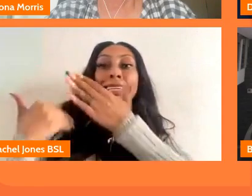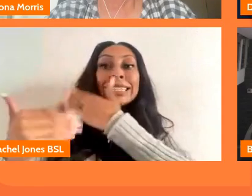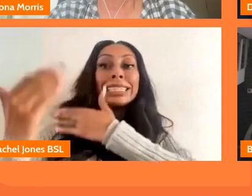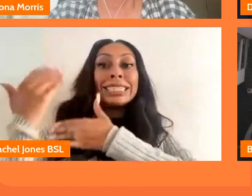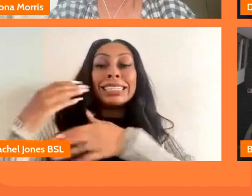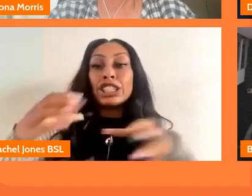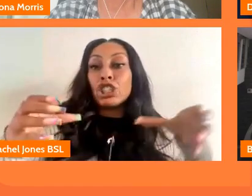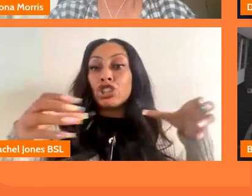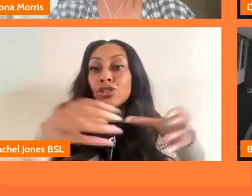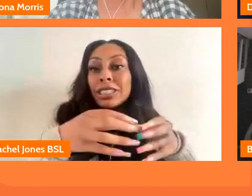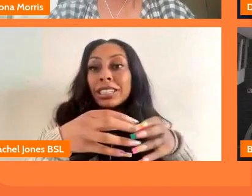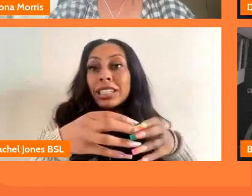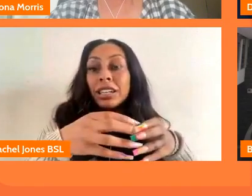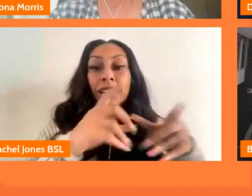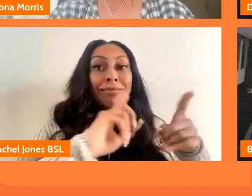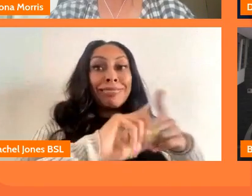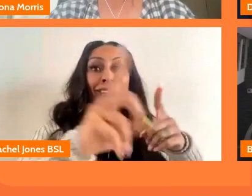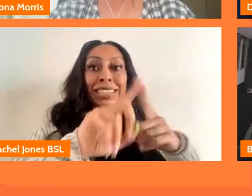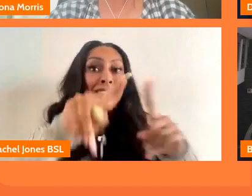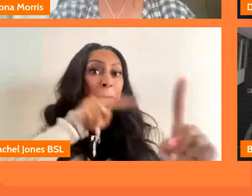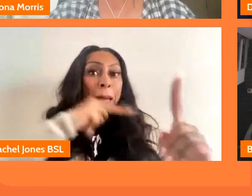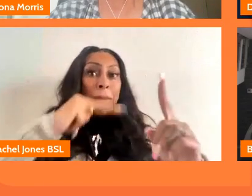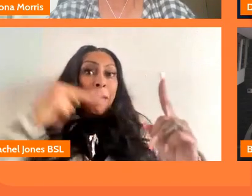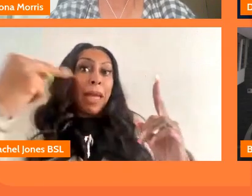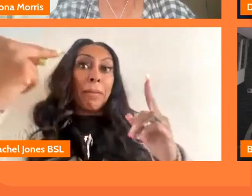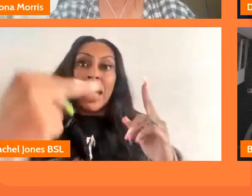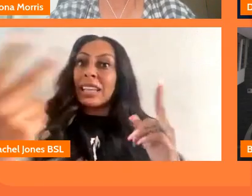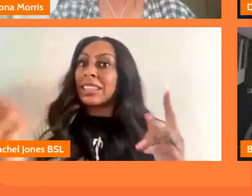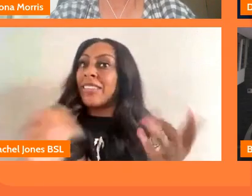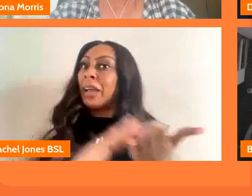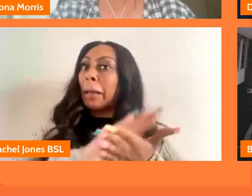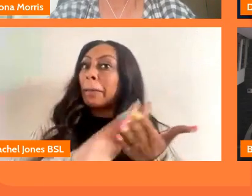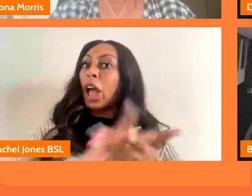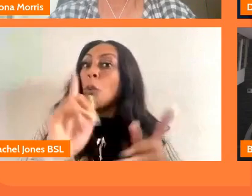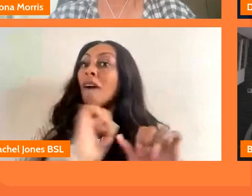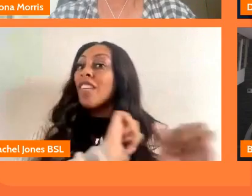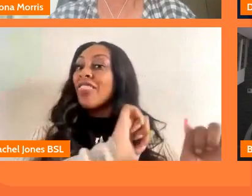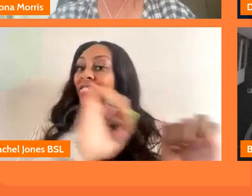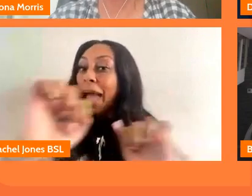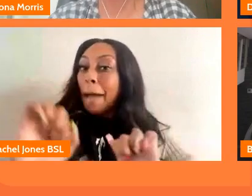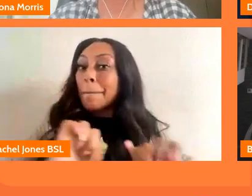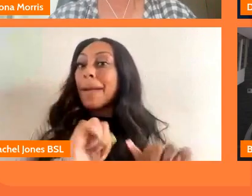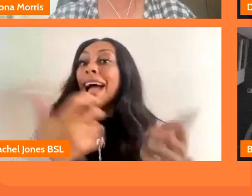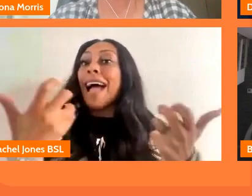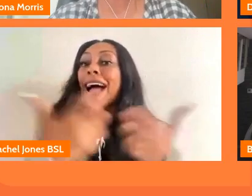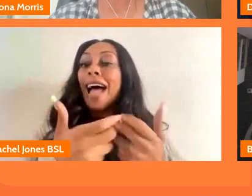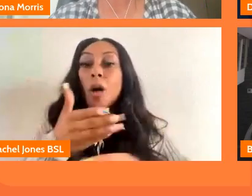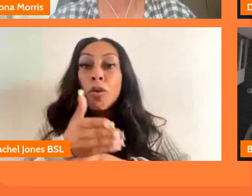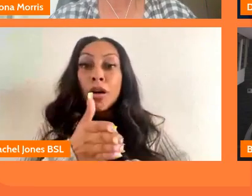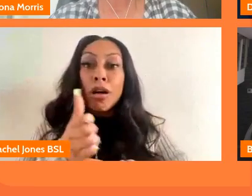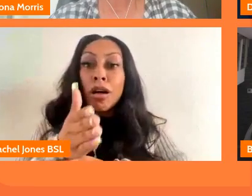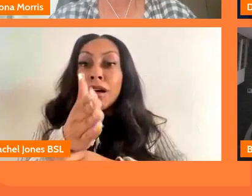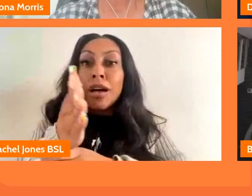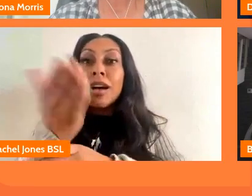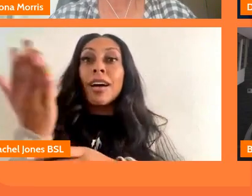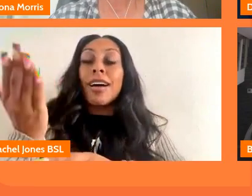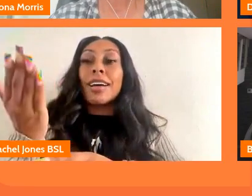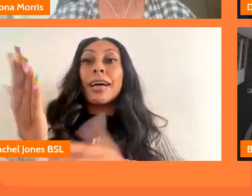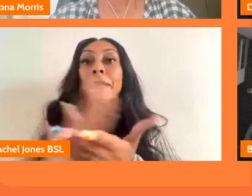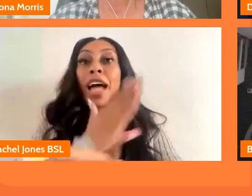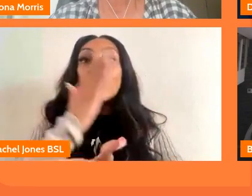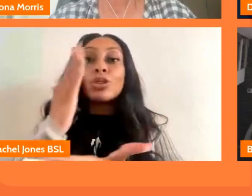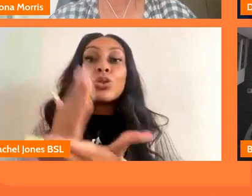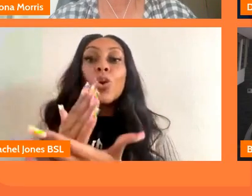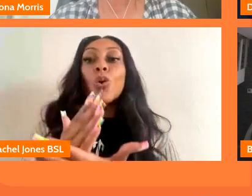myriad of different perspectives on what that story meant and how do you navigate that and make sure that um it's